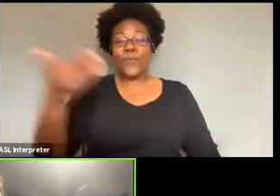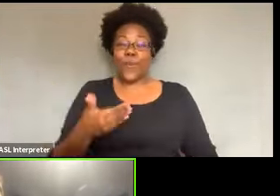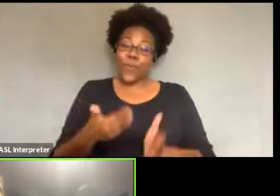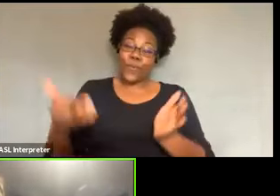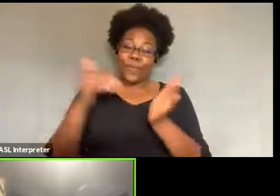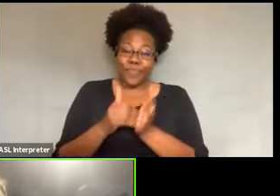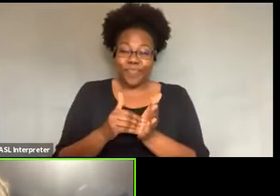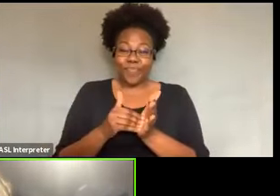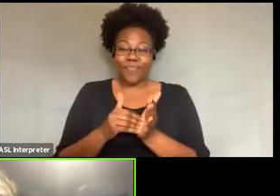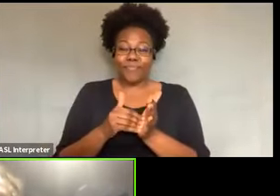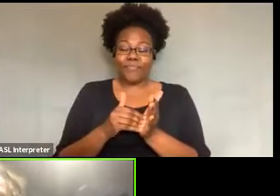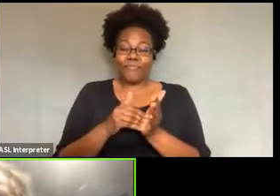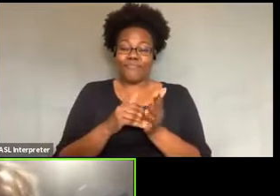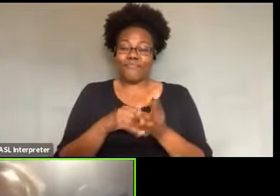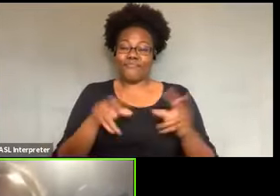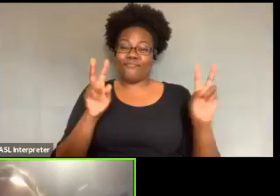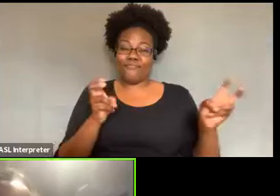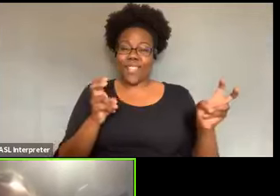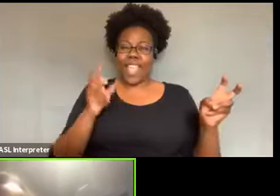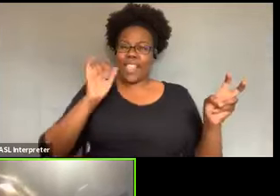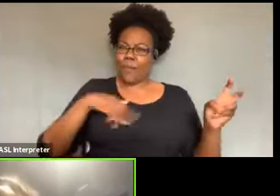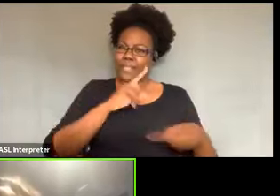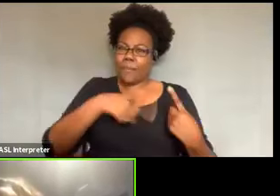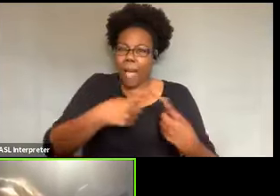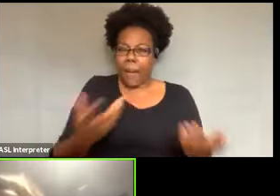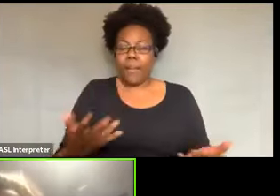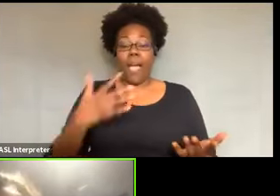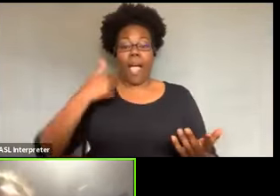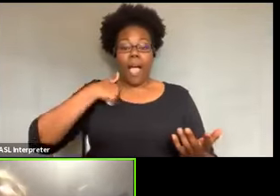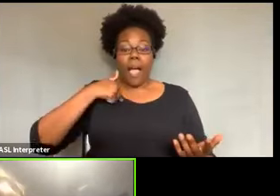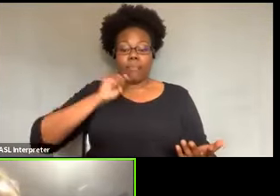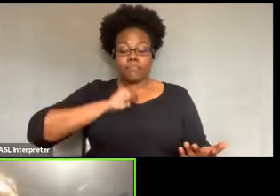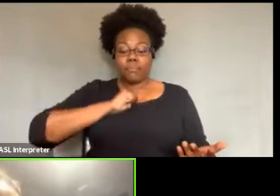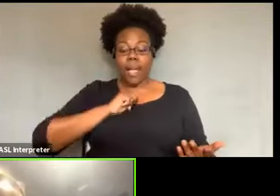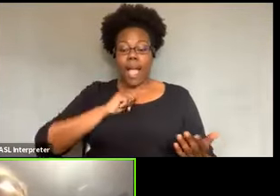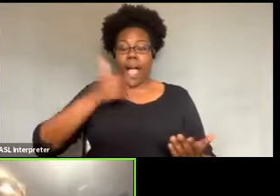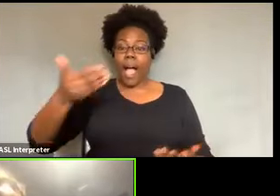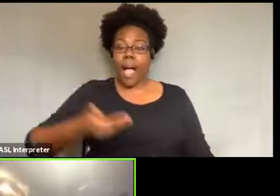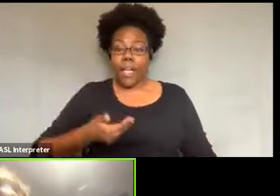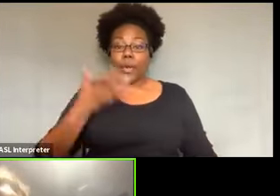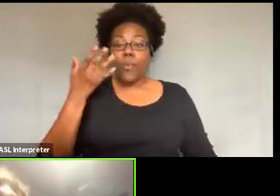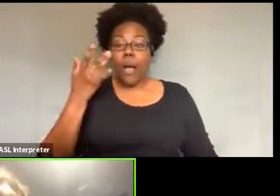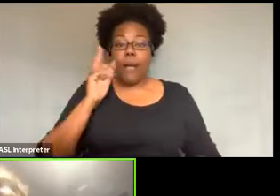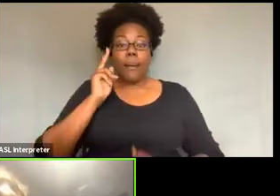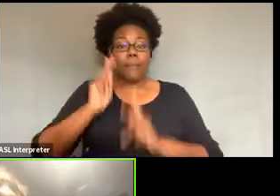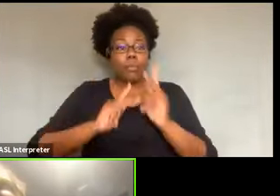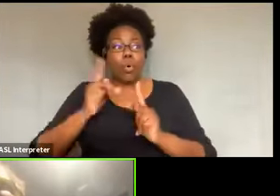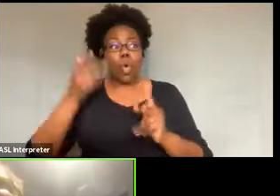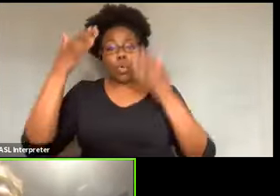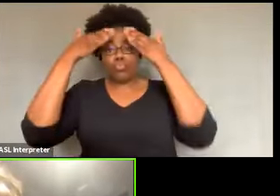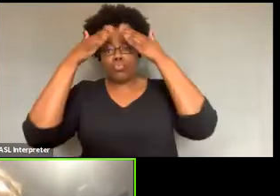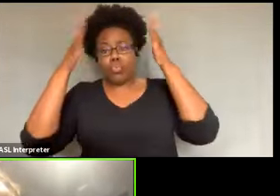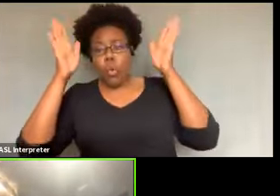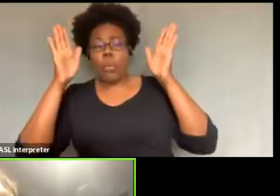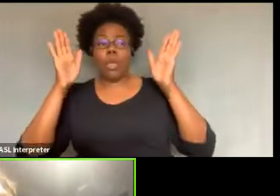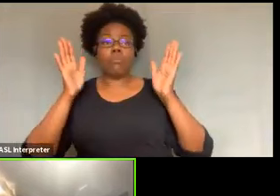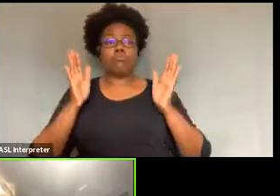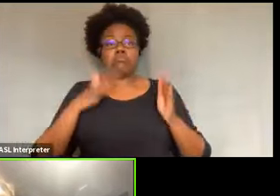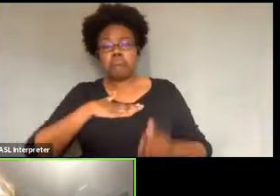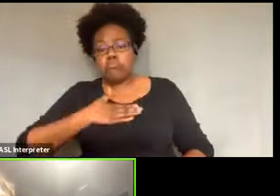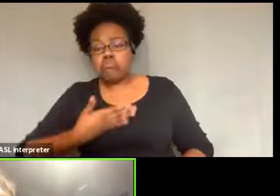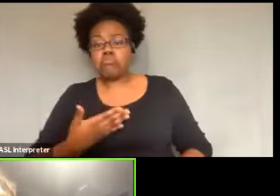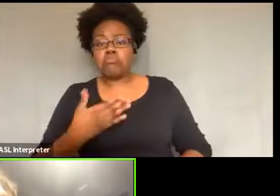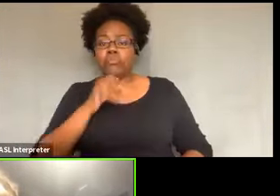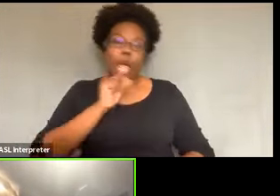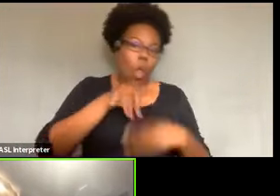was about. You know, I was hired because everybody was, you know, people were open and not everybody, but people were open and they wanted